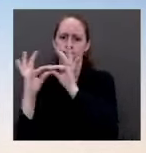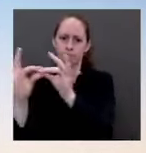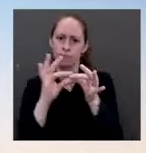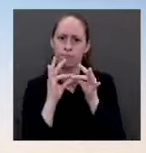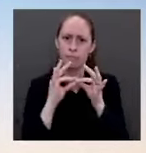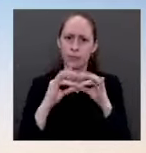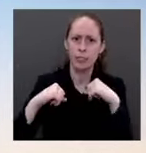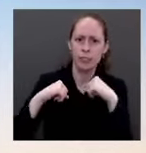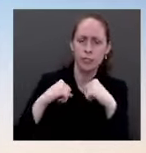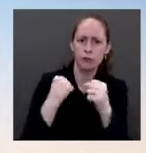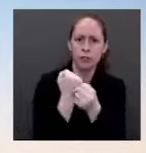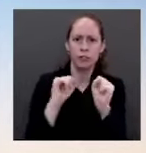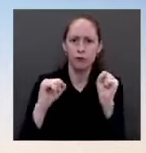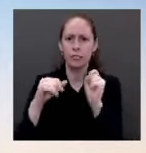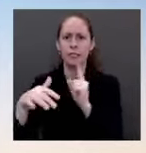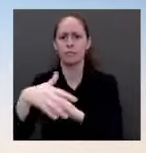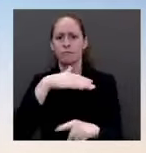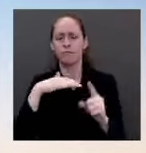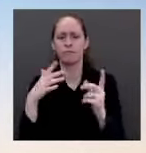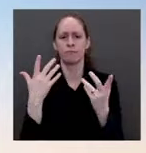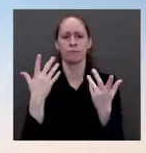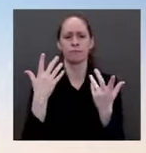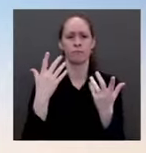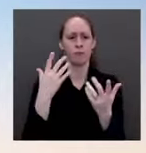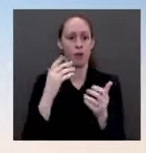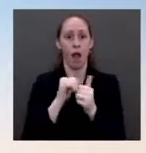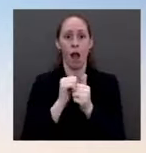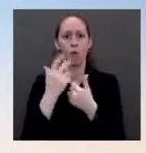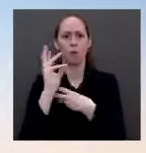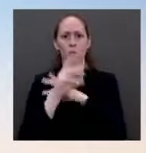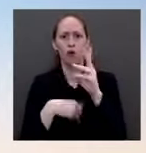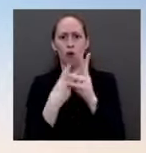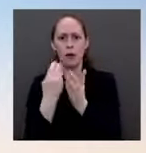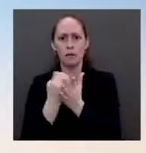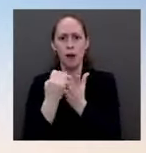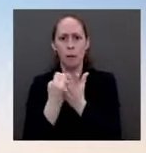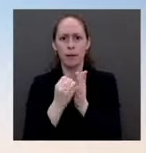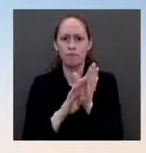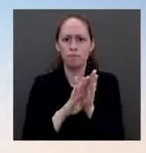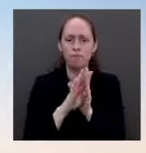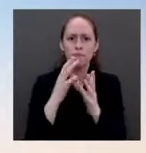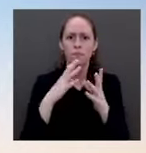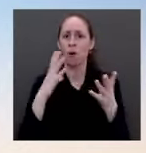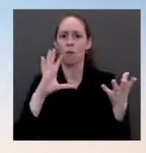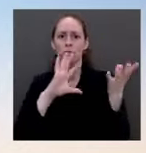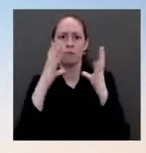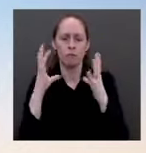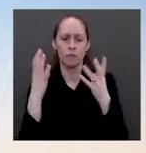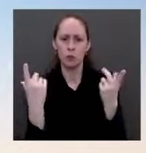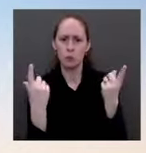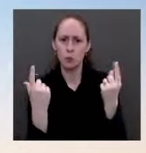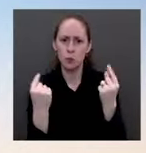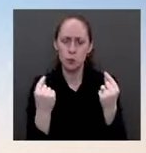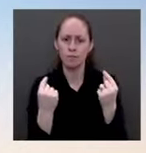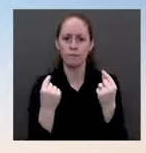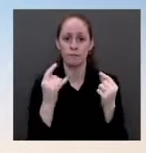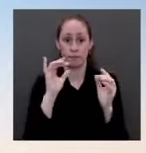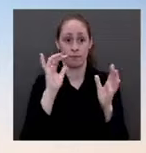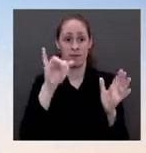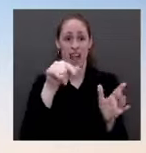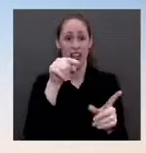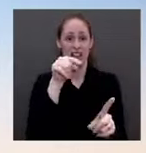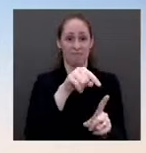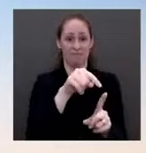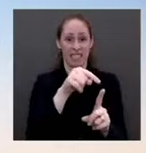global economy or the COVID crisis. In terms of the exact agenda, I don't have the details of that yet. I'm sure we will preview it as we get a bit